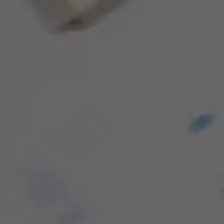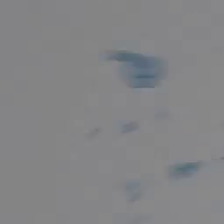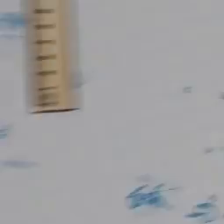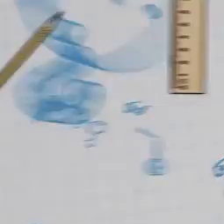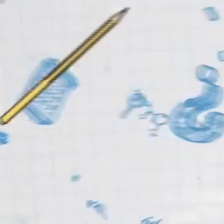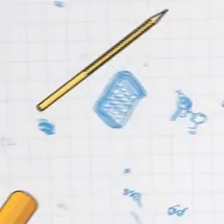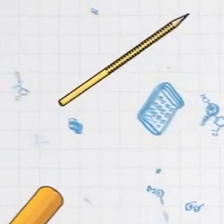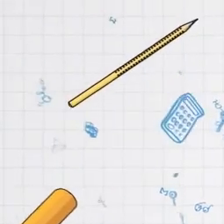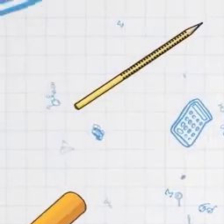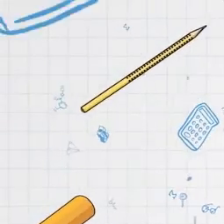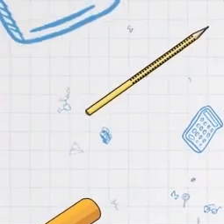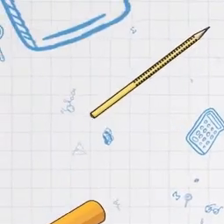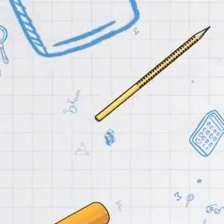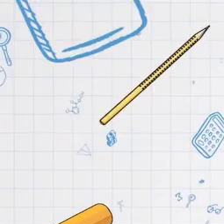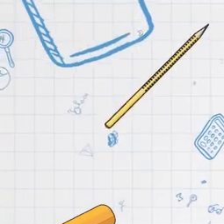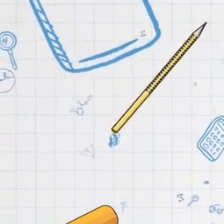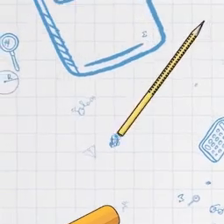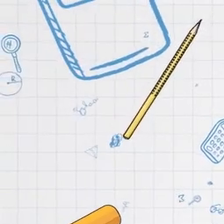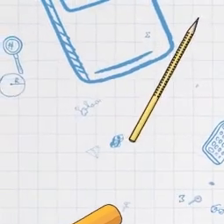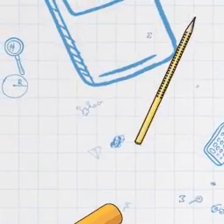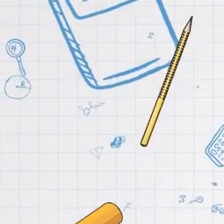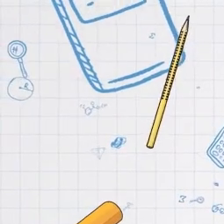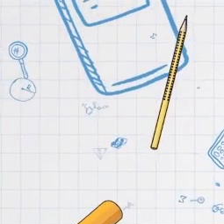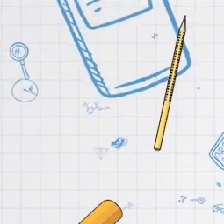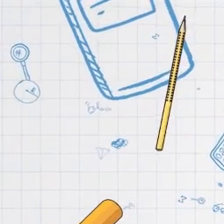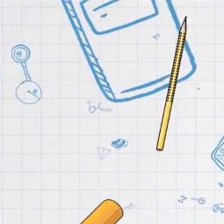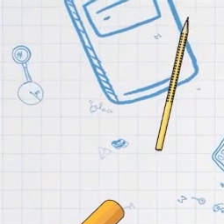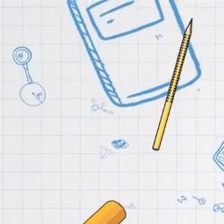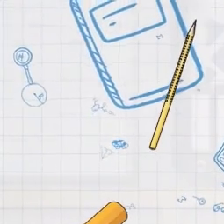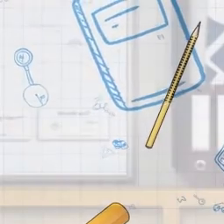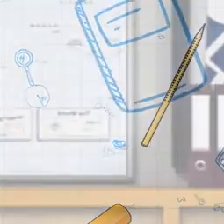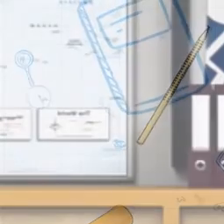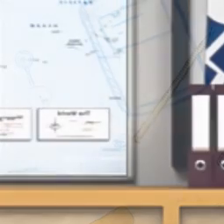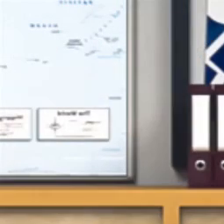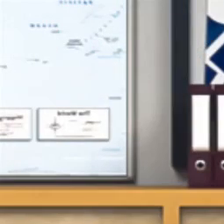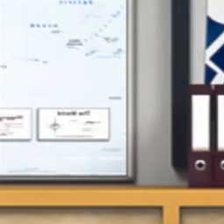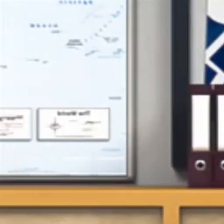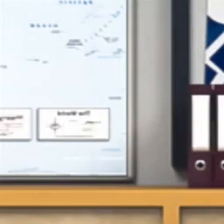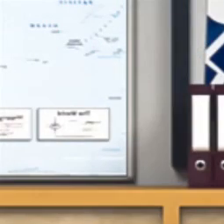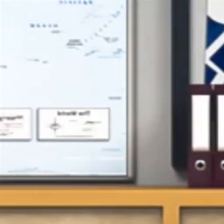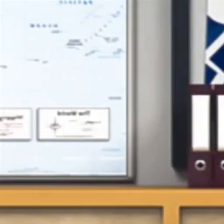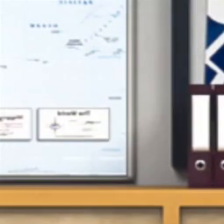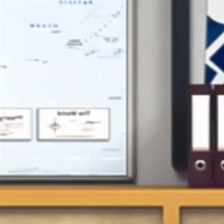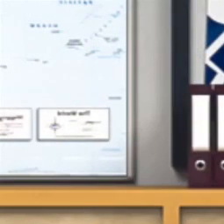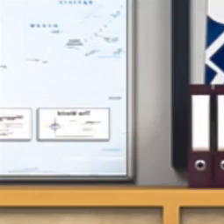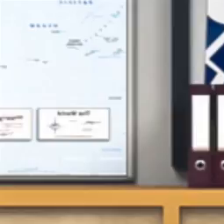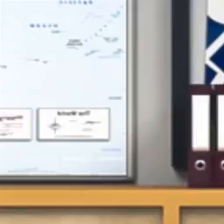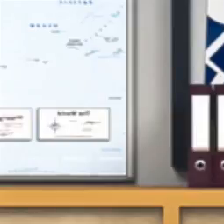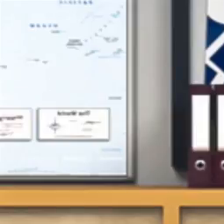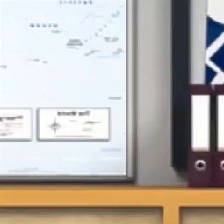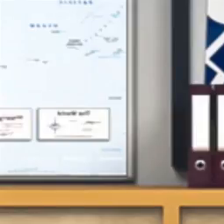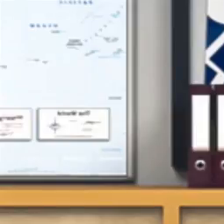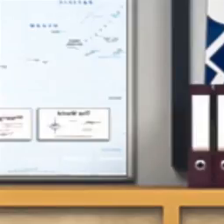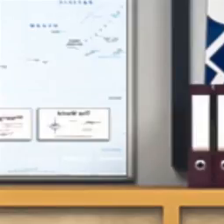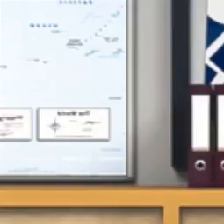hi everyone my name is elizabeth joseph and thank you